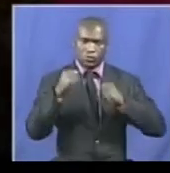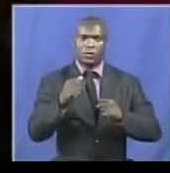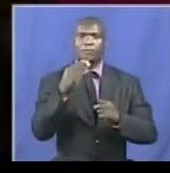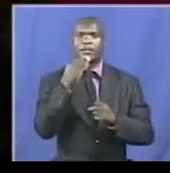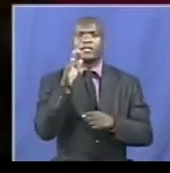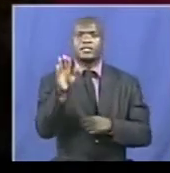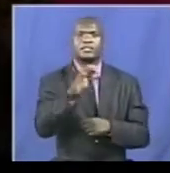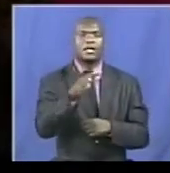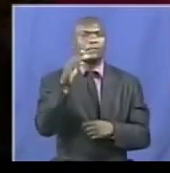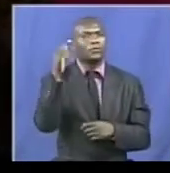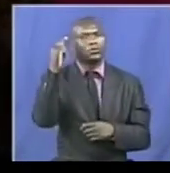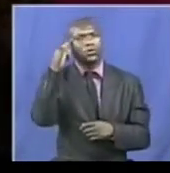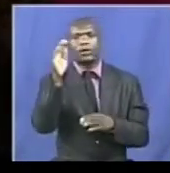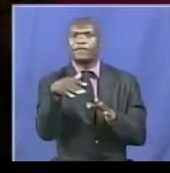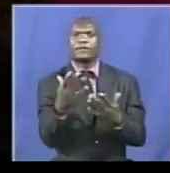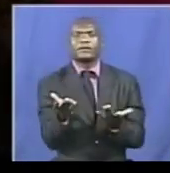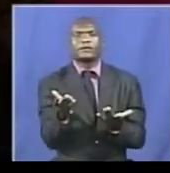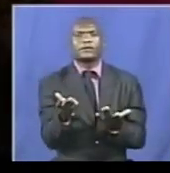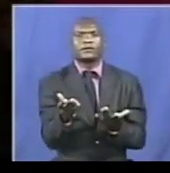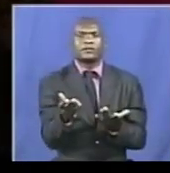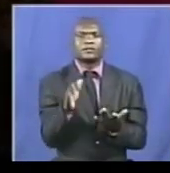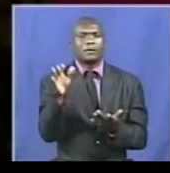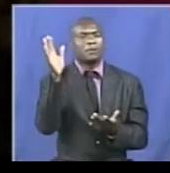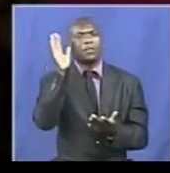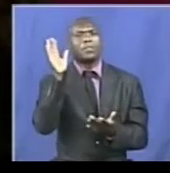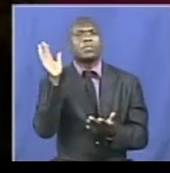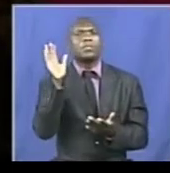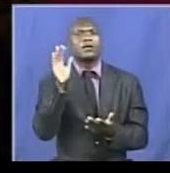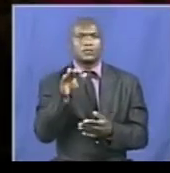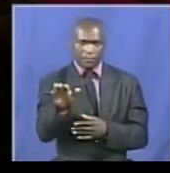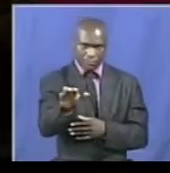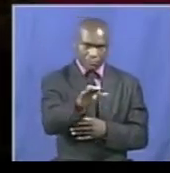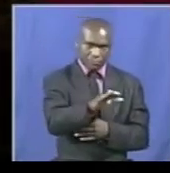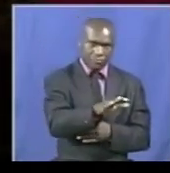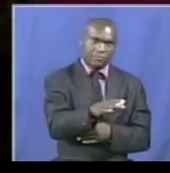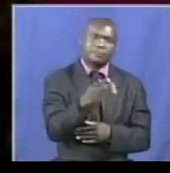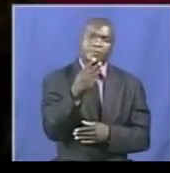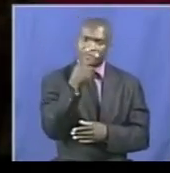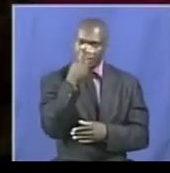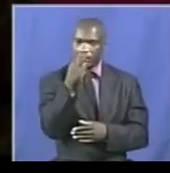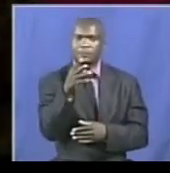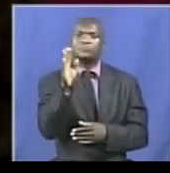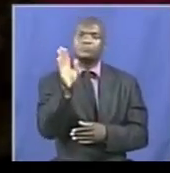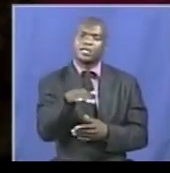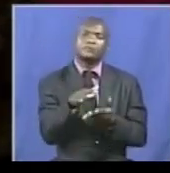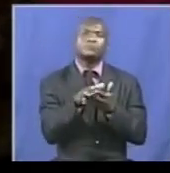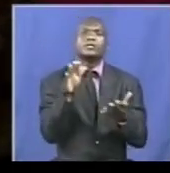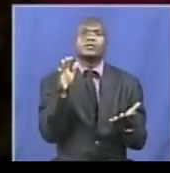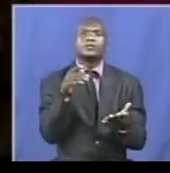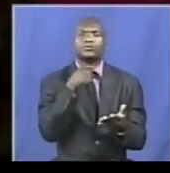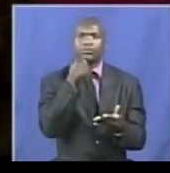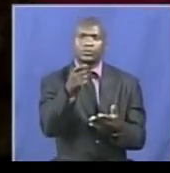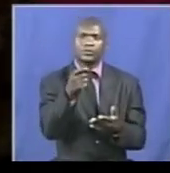any better. You see, it was all terrible, terrible, terrible,